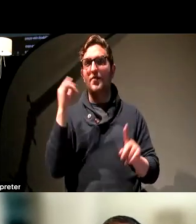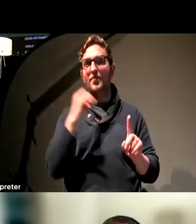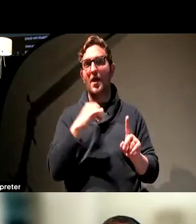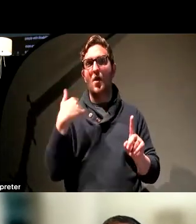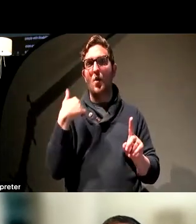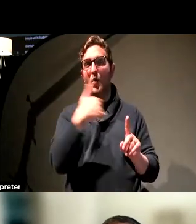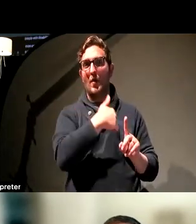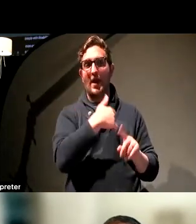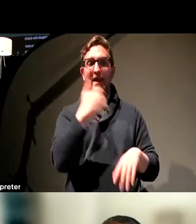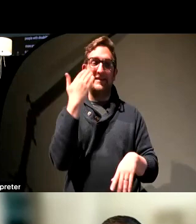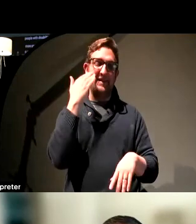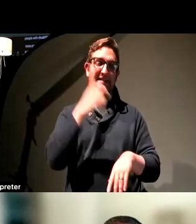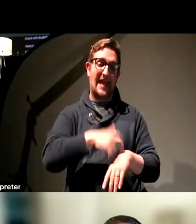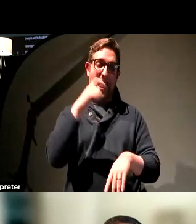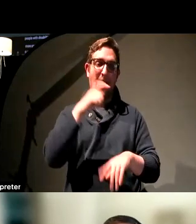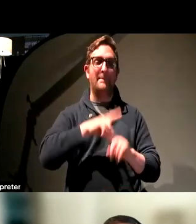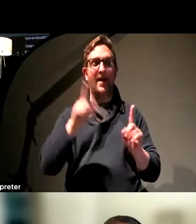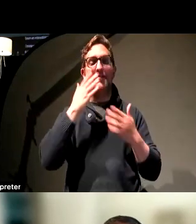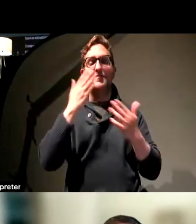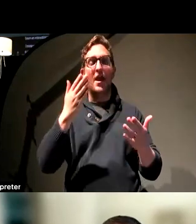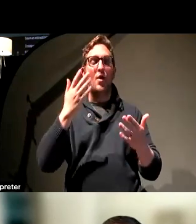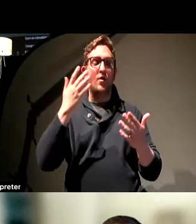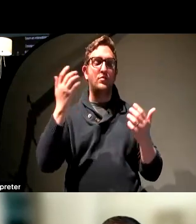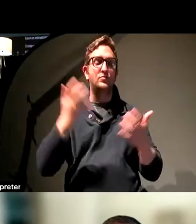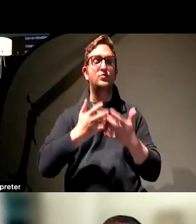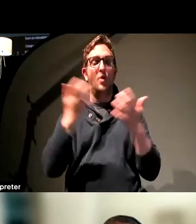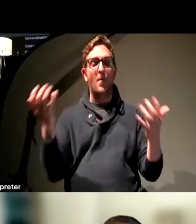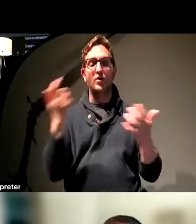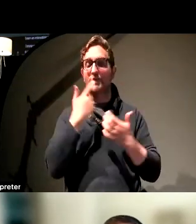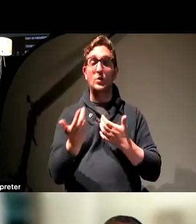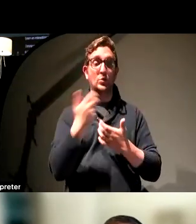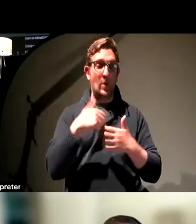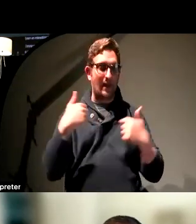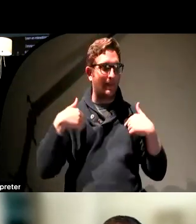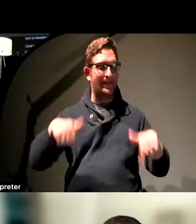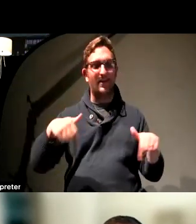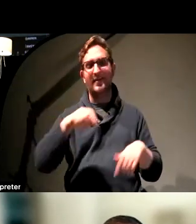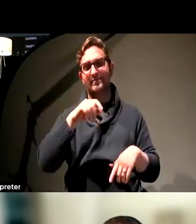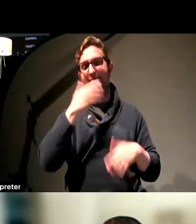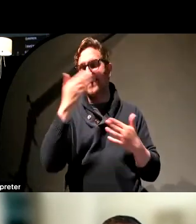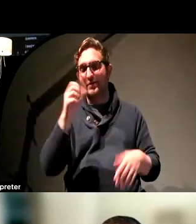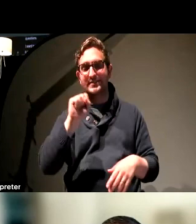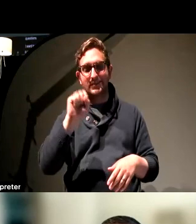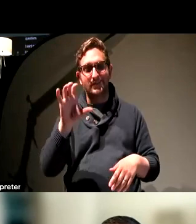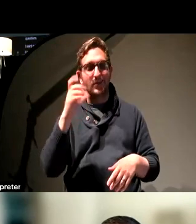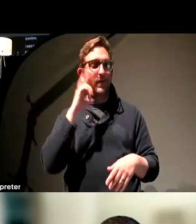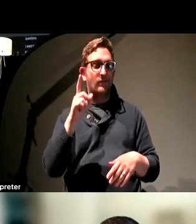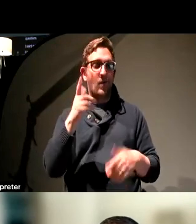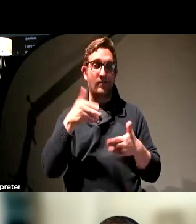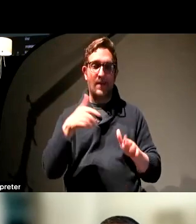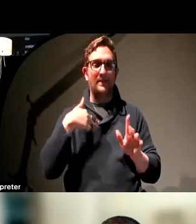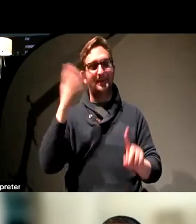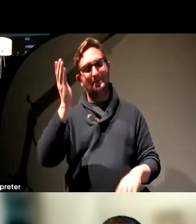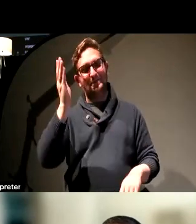are at time. I want to thank you all so very much for your engagement. Thank you again to Signal Centers for having me. I really appreciate it and hope that the